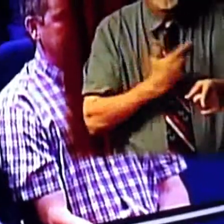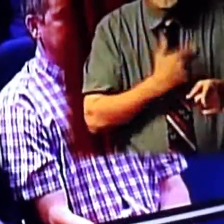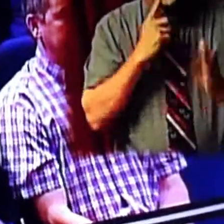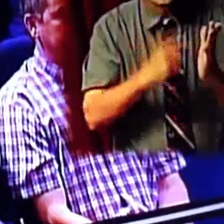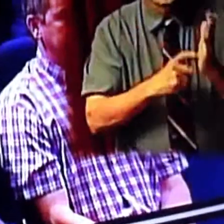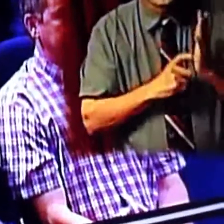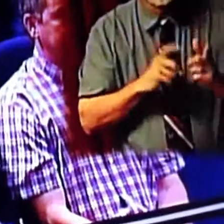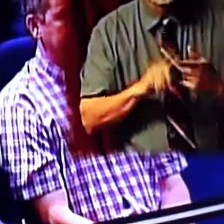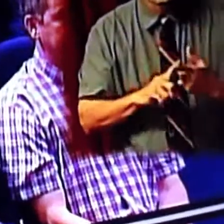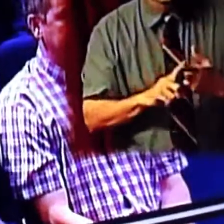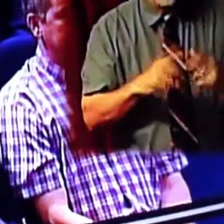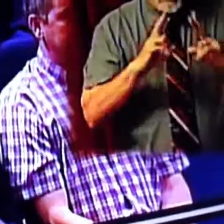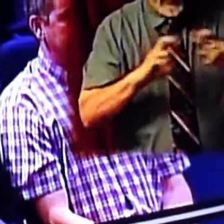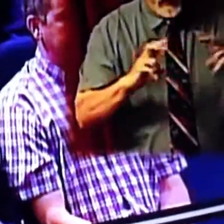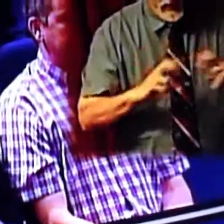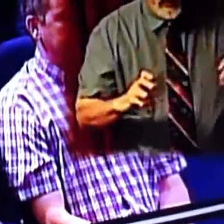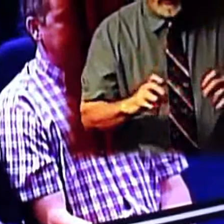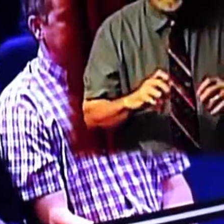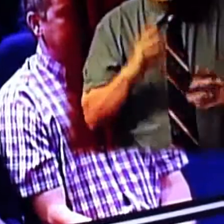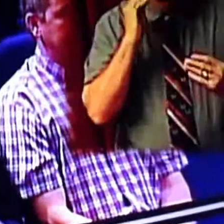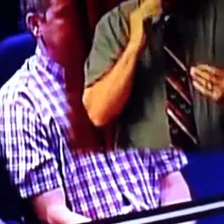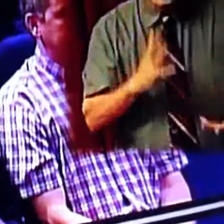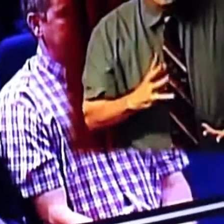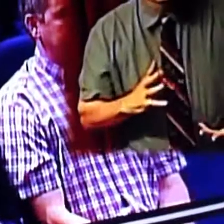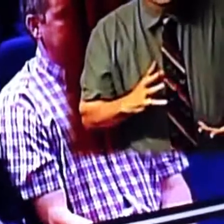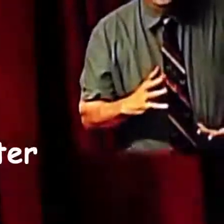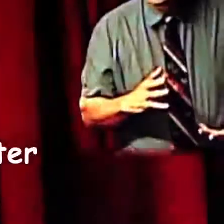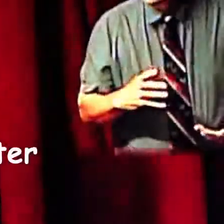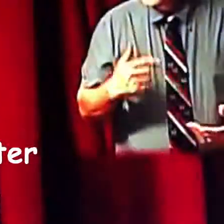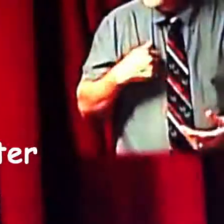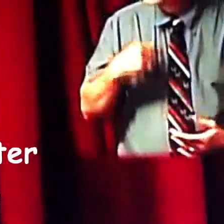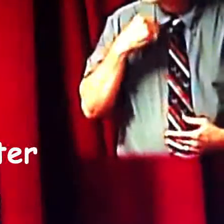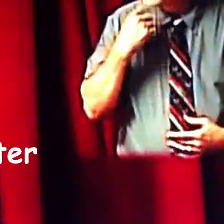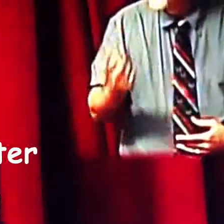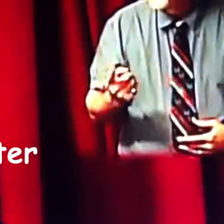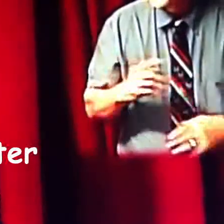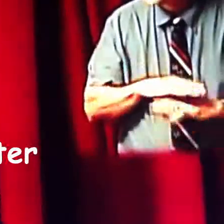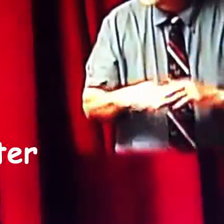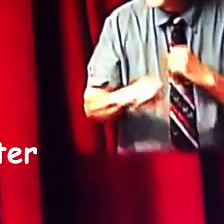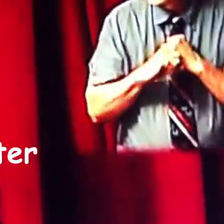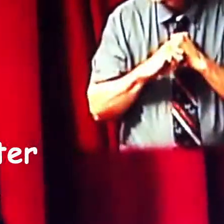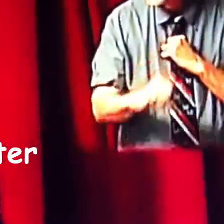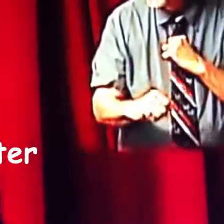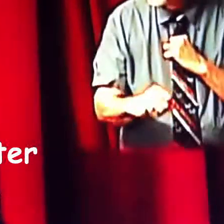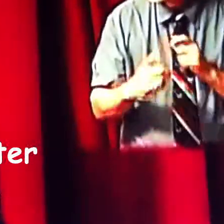take to analyze the information. I can tell you that if we don't extend it,